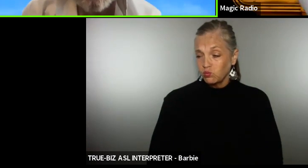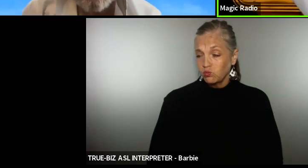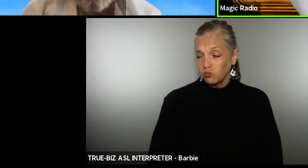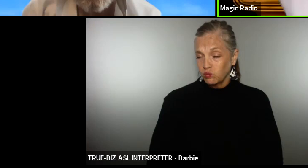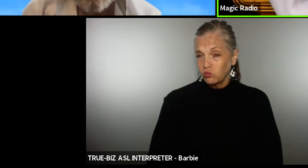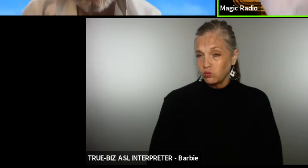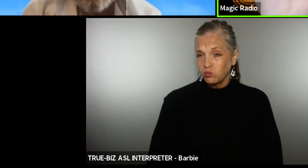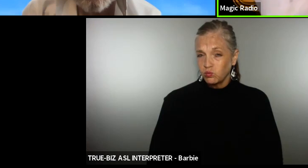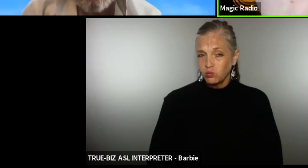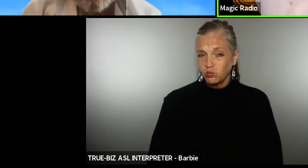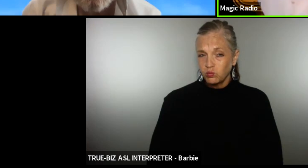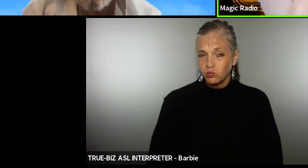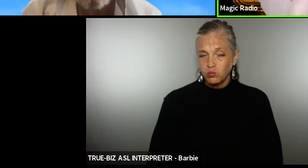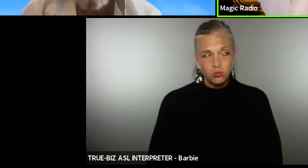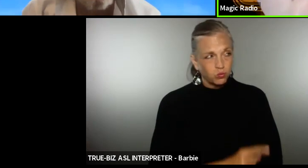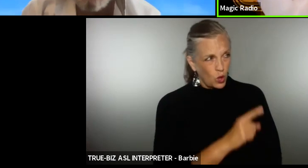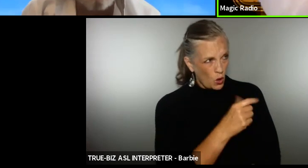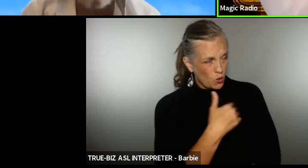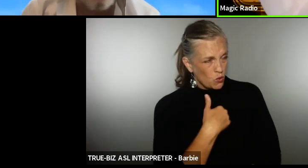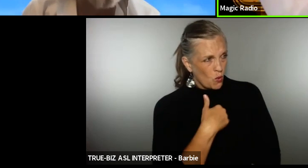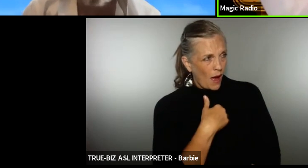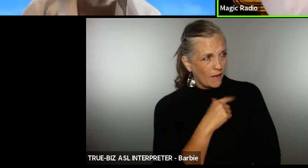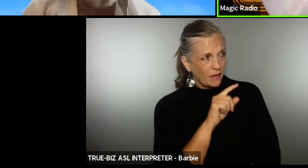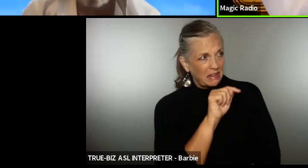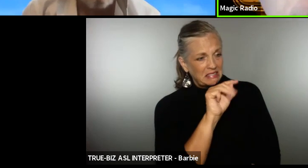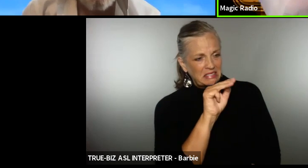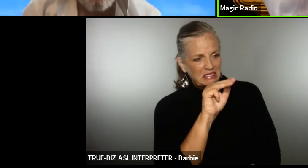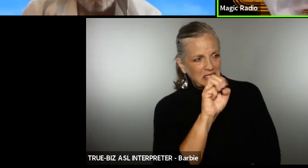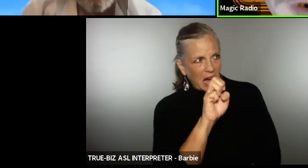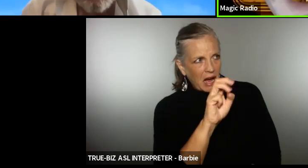do you have time machines where you come from no